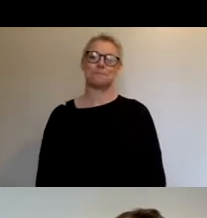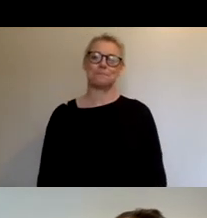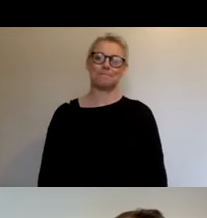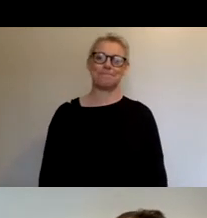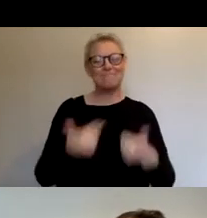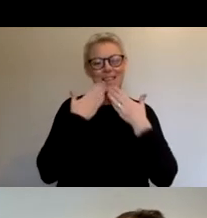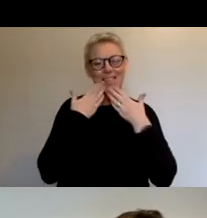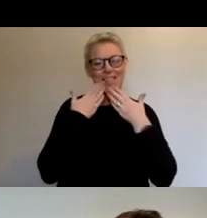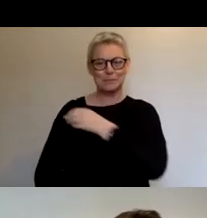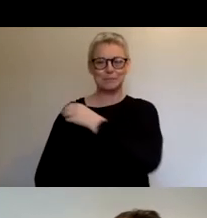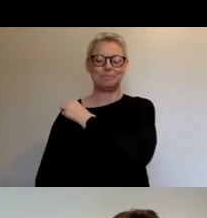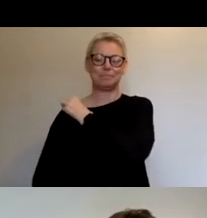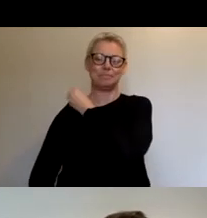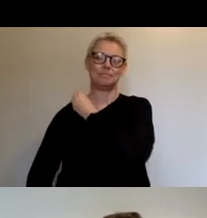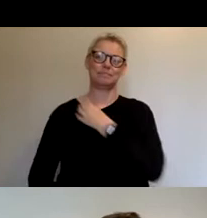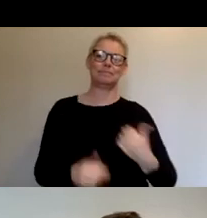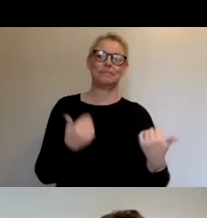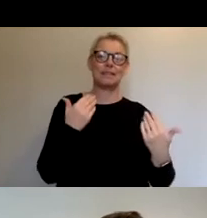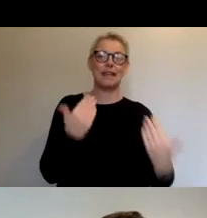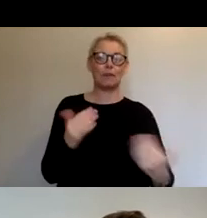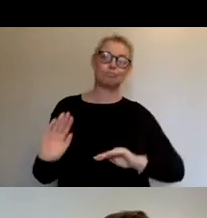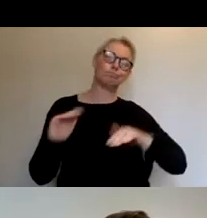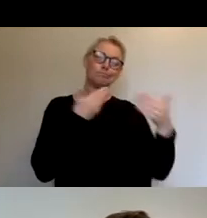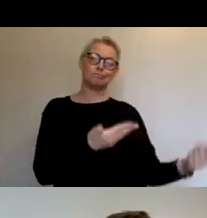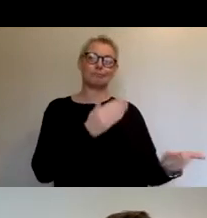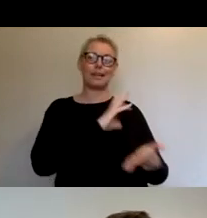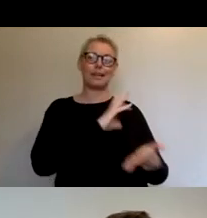So now, over to Claire and the panel.